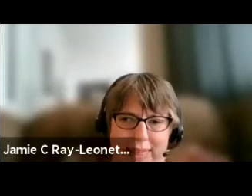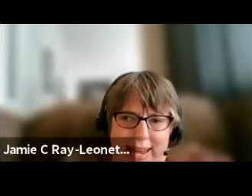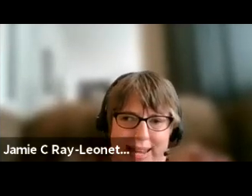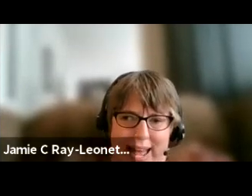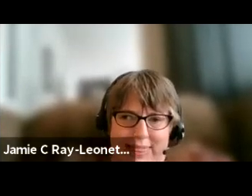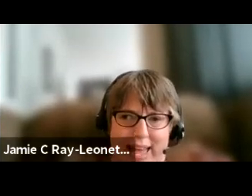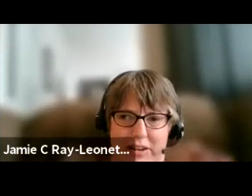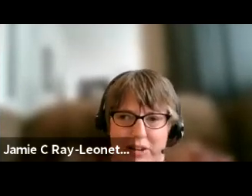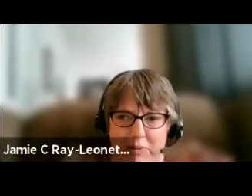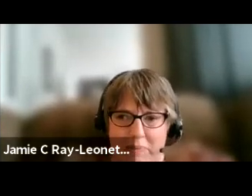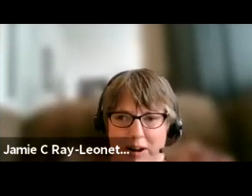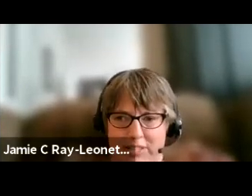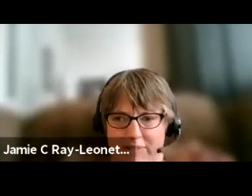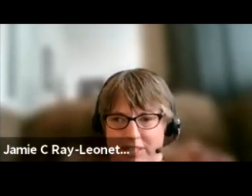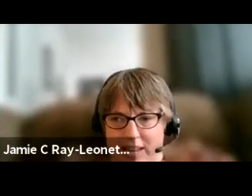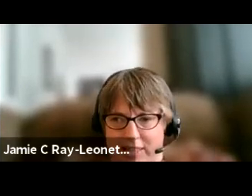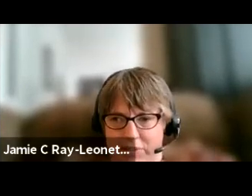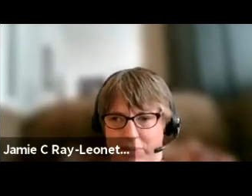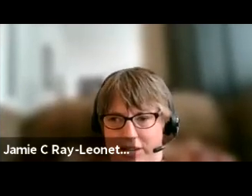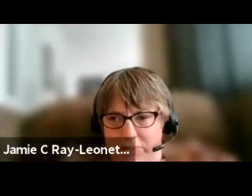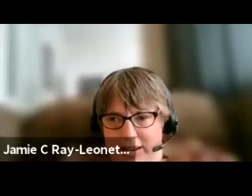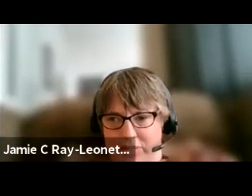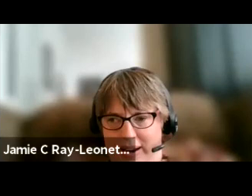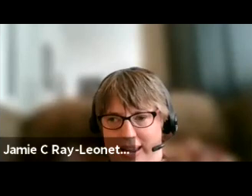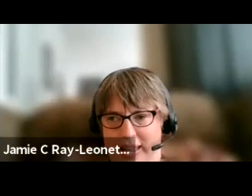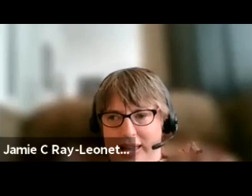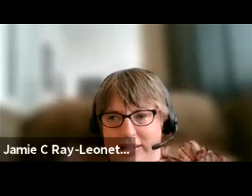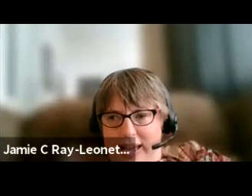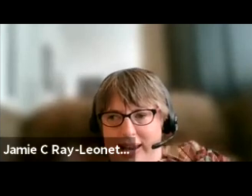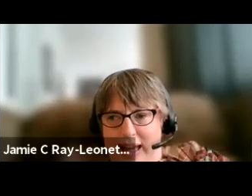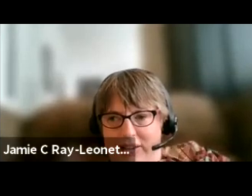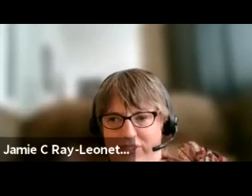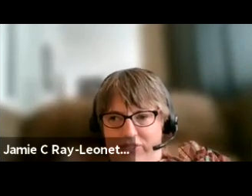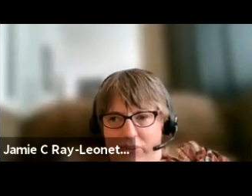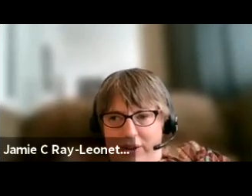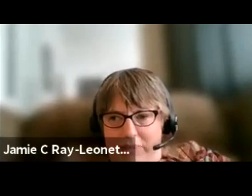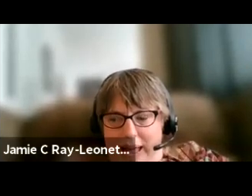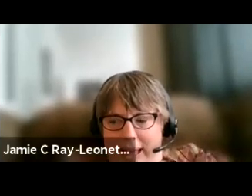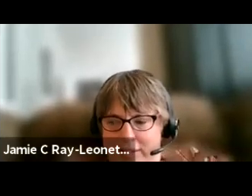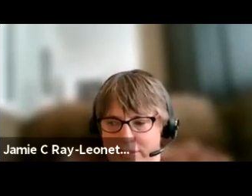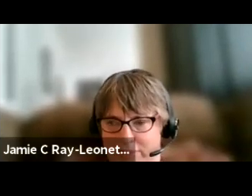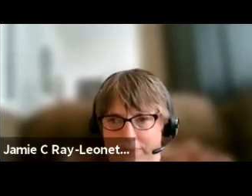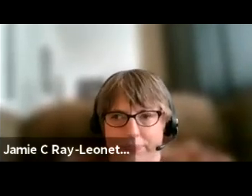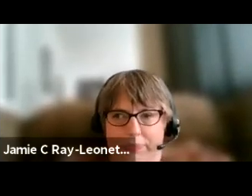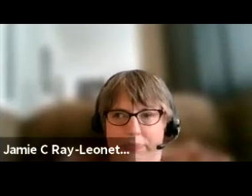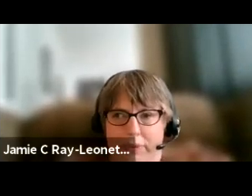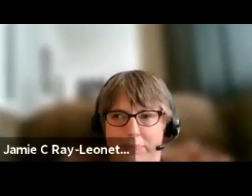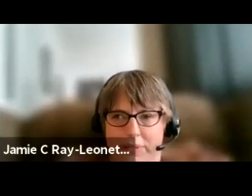And then again, that new March 17th of 2023 deadline for full compliance.